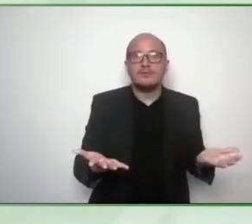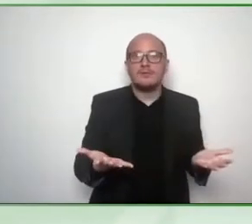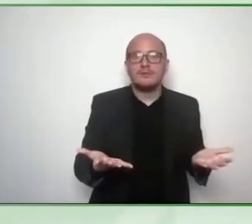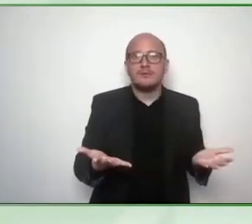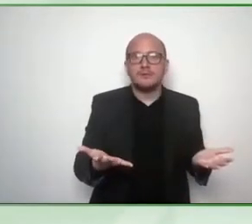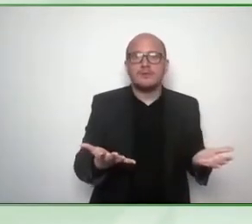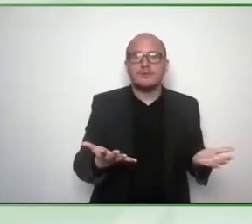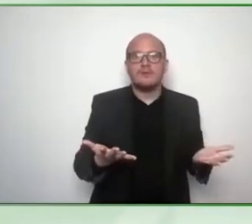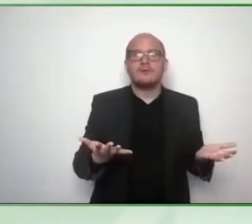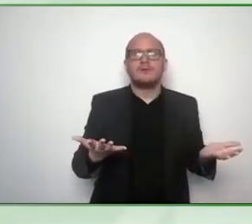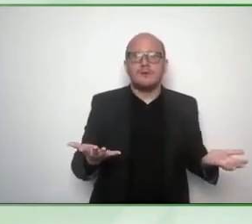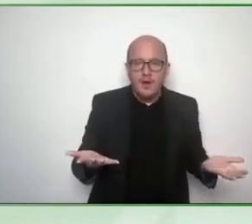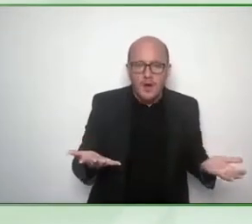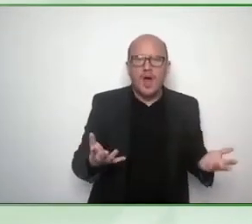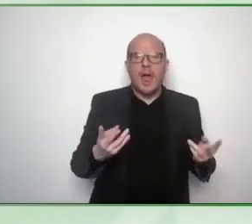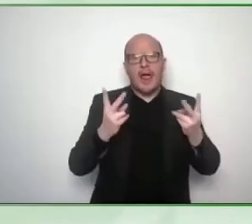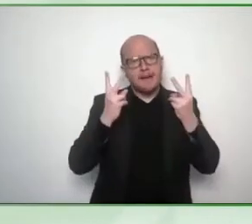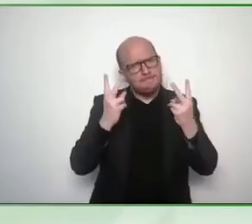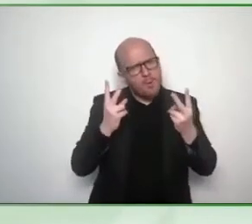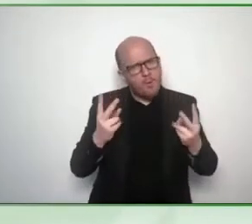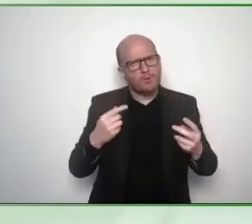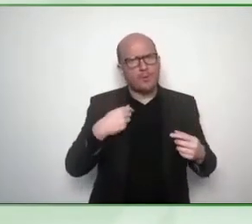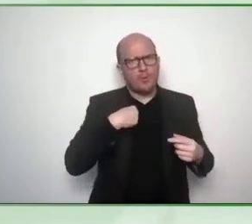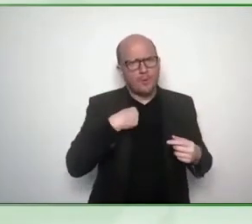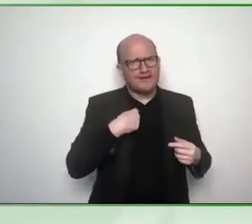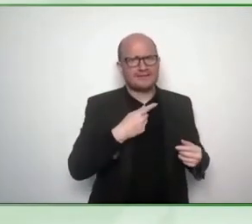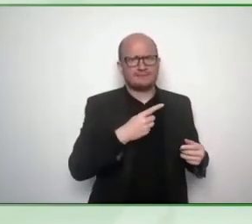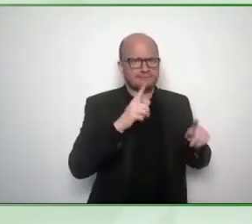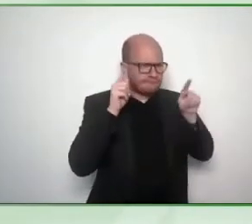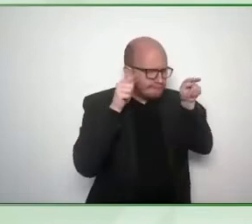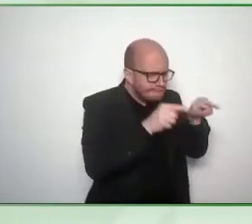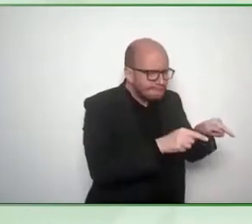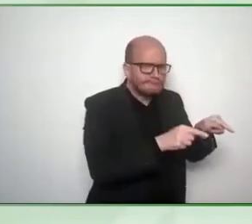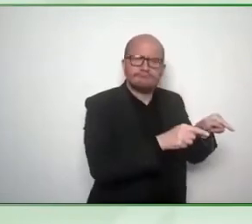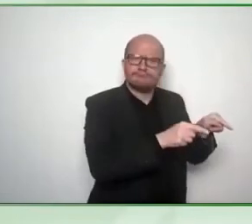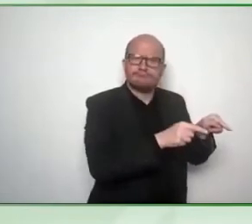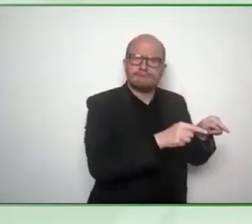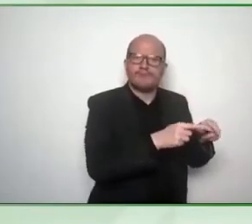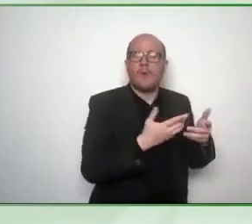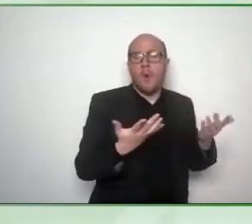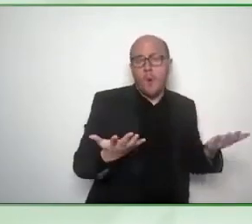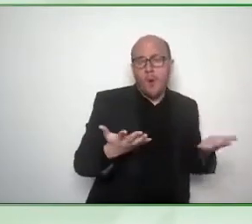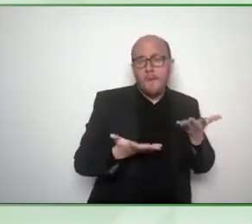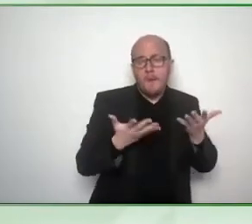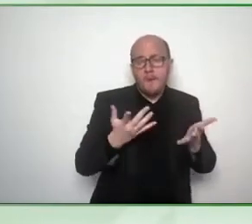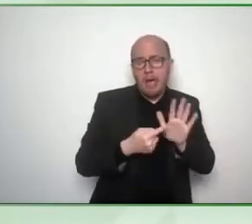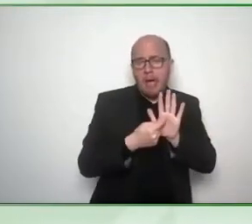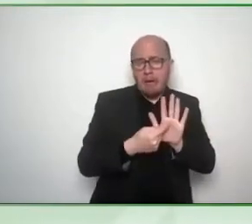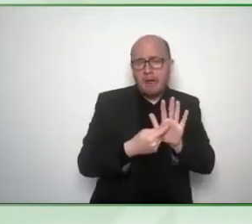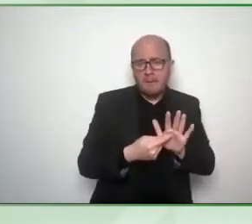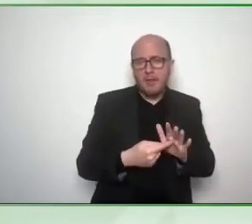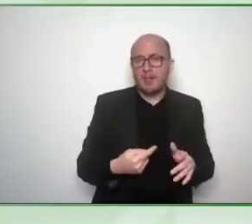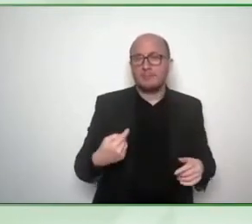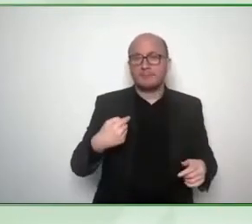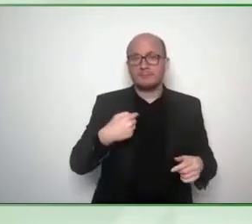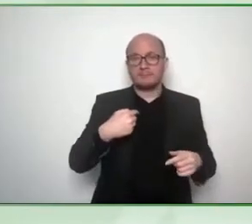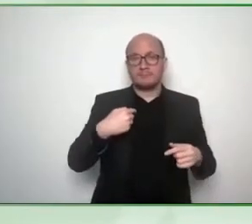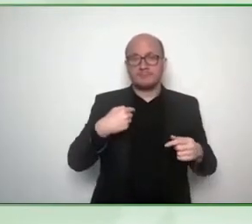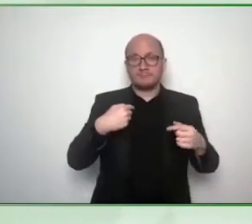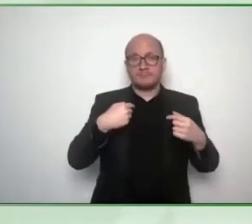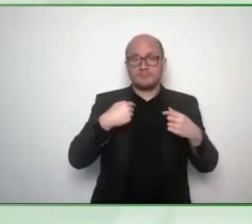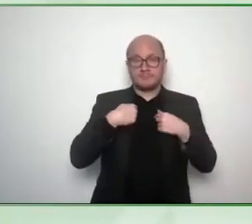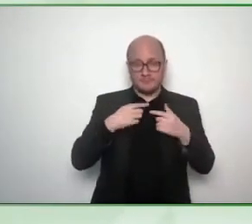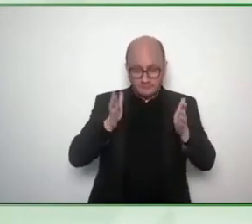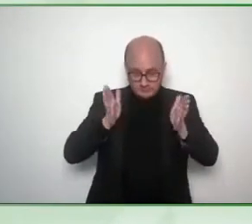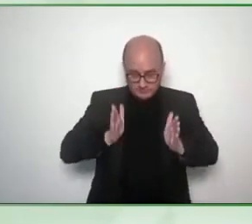and so i'll expand on that if i put myself into the center of that design all we're going to get is more products and services that